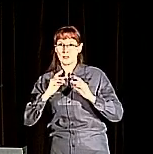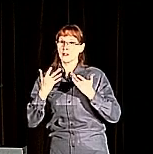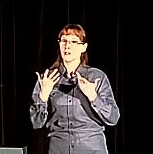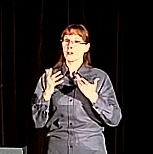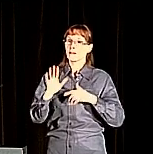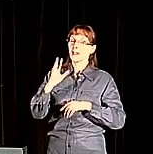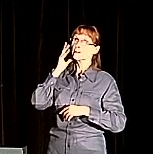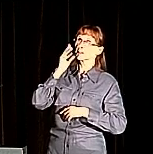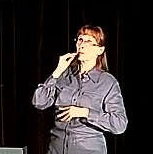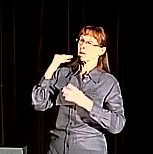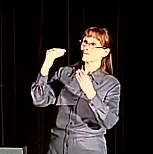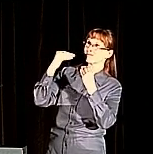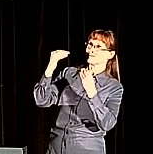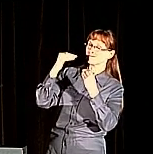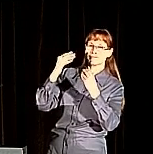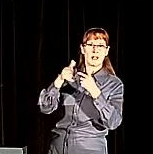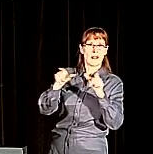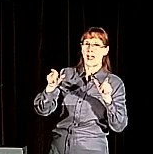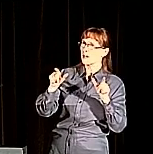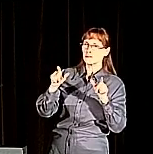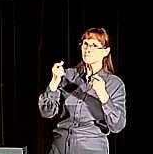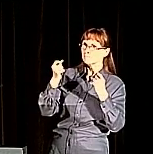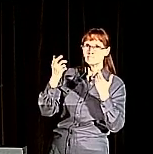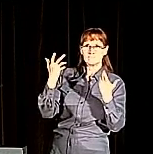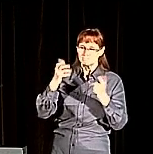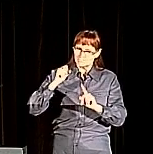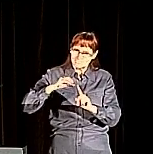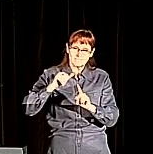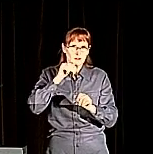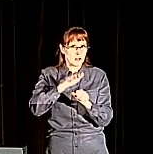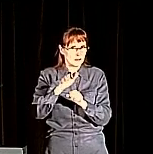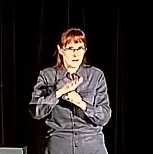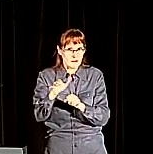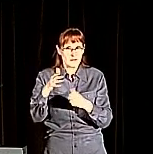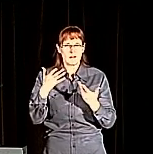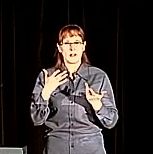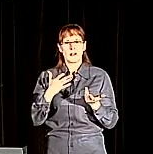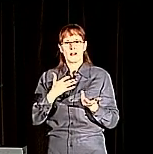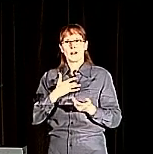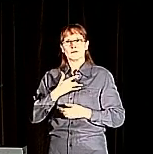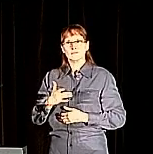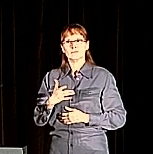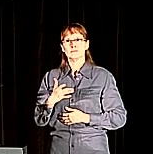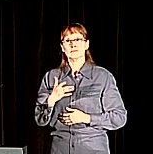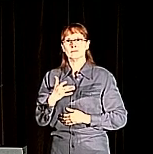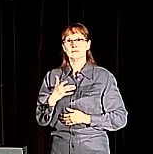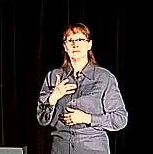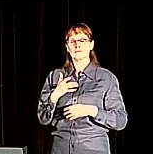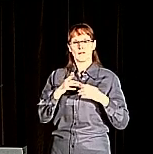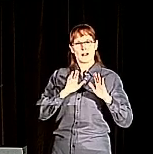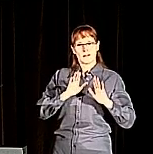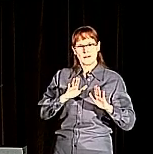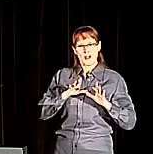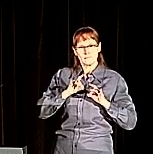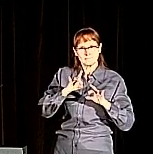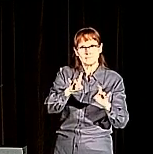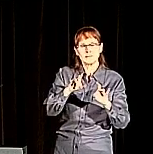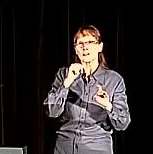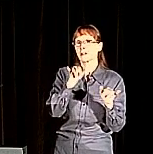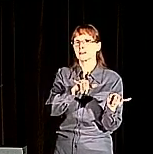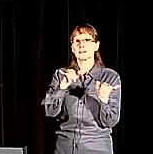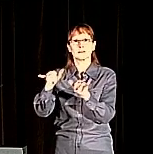of hearing children actually make it into STEM fields, much smaller than would be expected for the portion of the population that are deaf and hard of hearing.